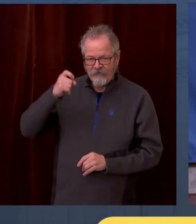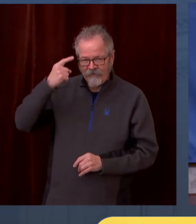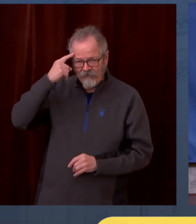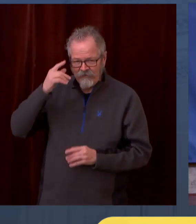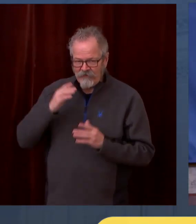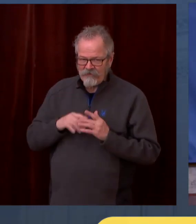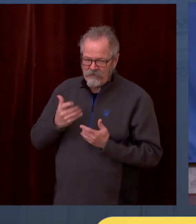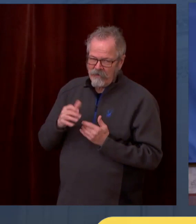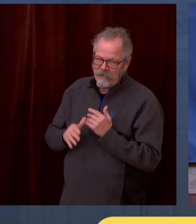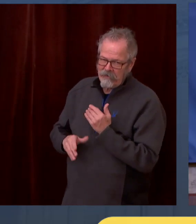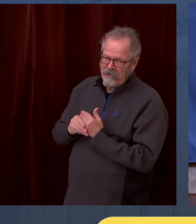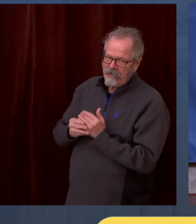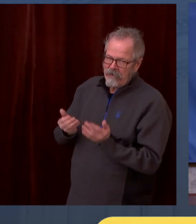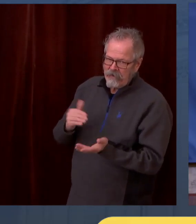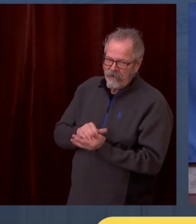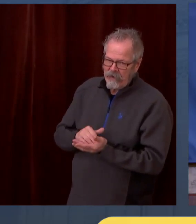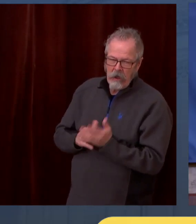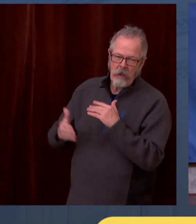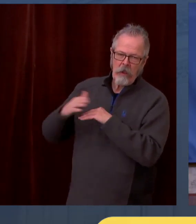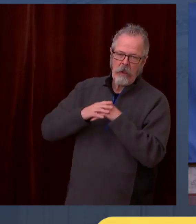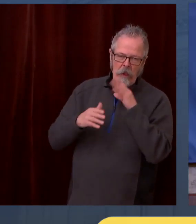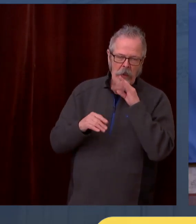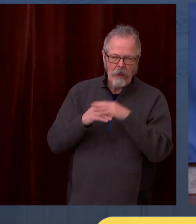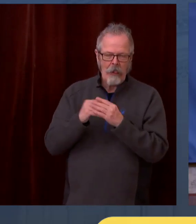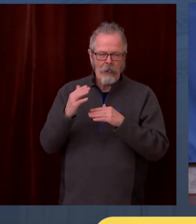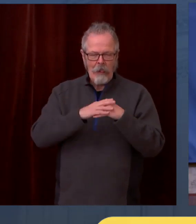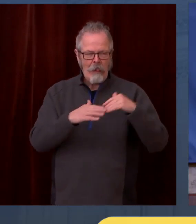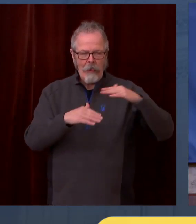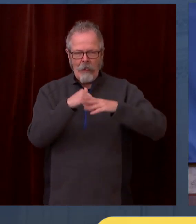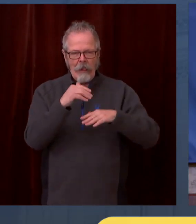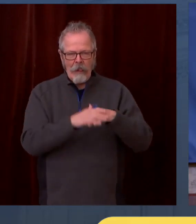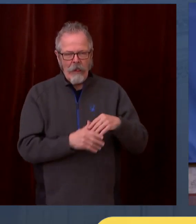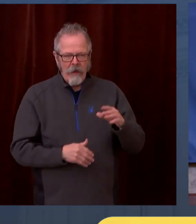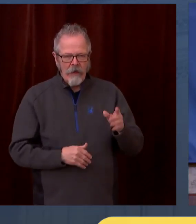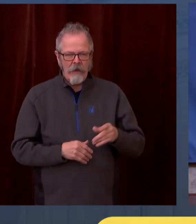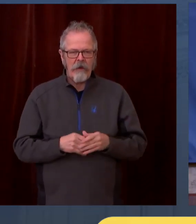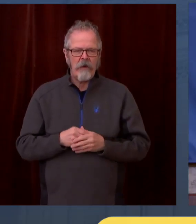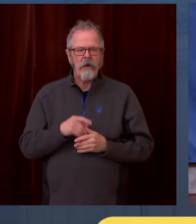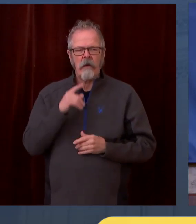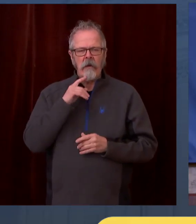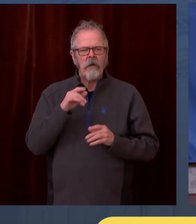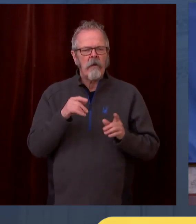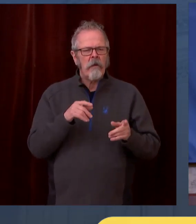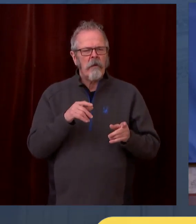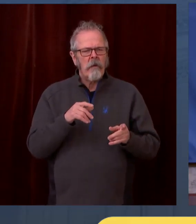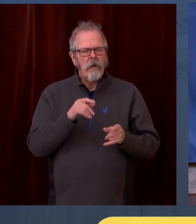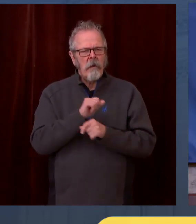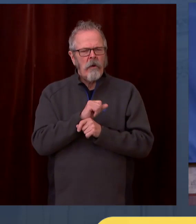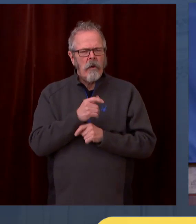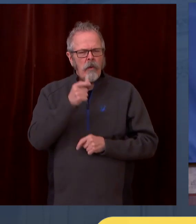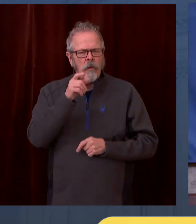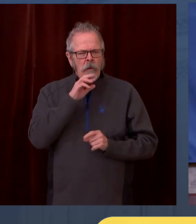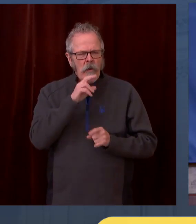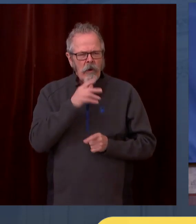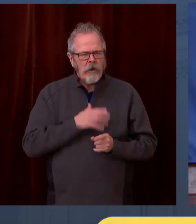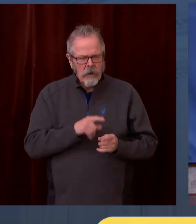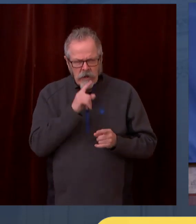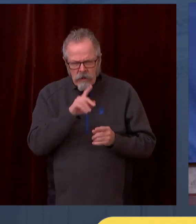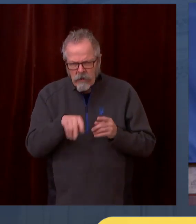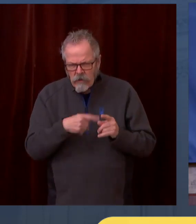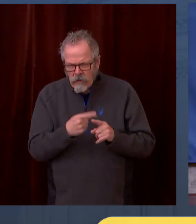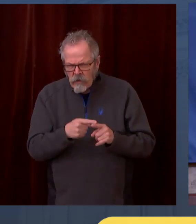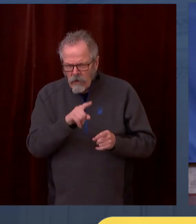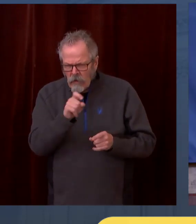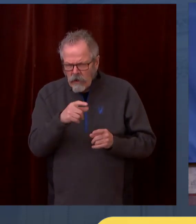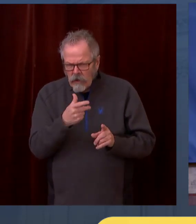just on the vaccine, and it might be for Michelle, I'm getting a little confused with the numbers. We have about 7